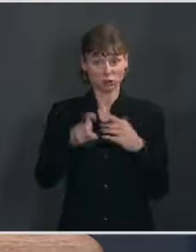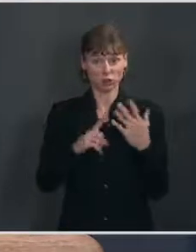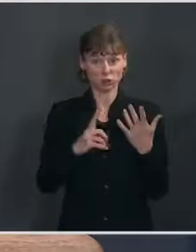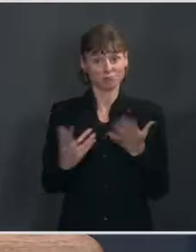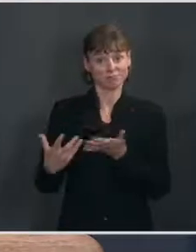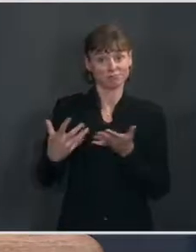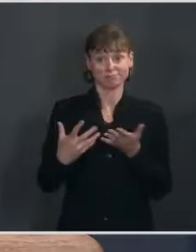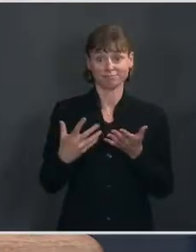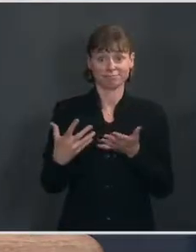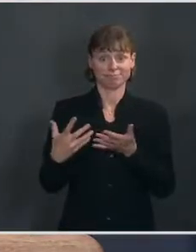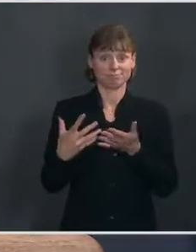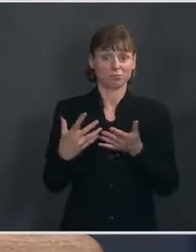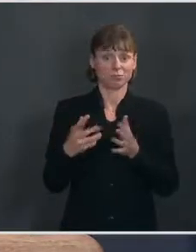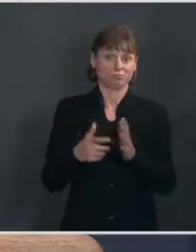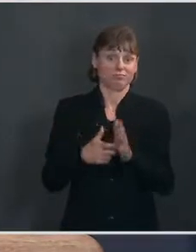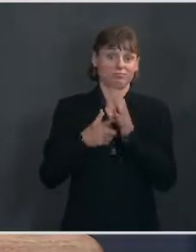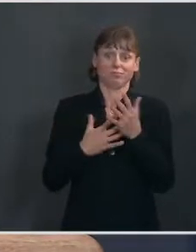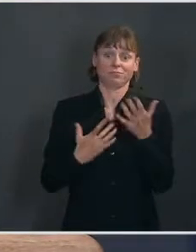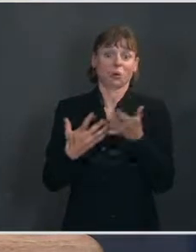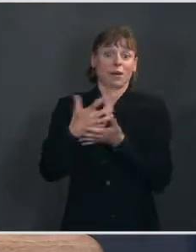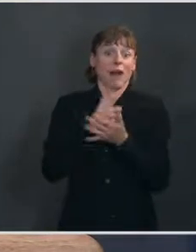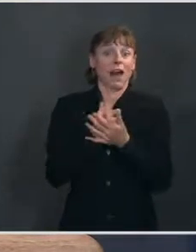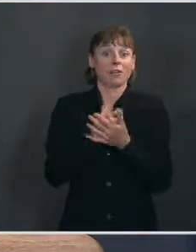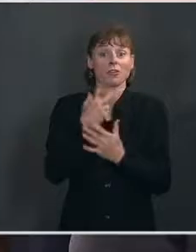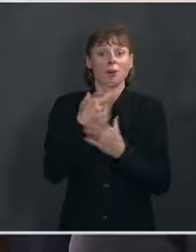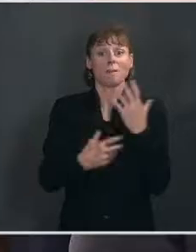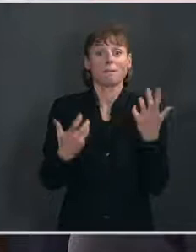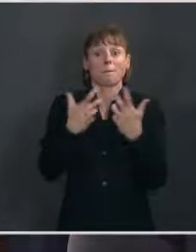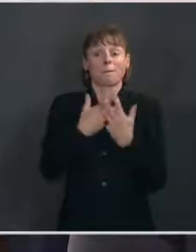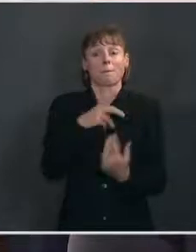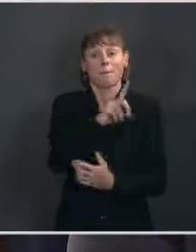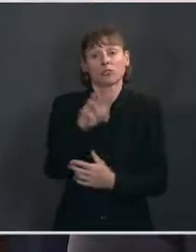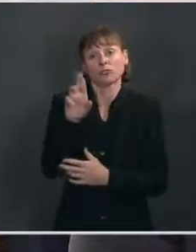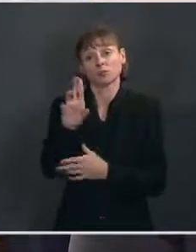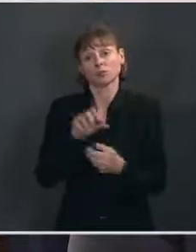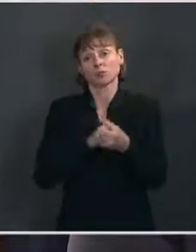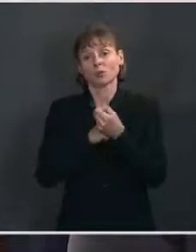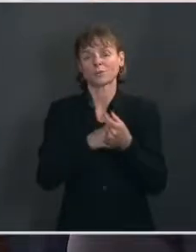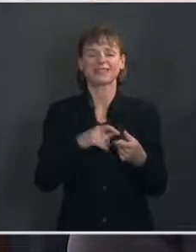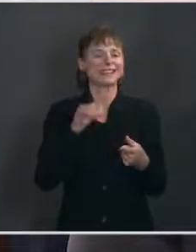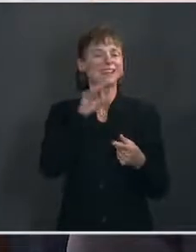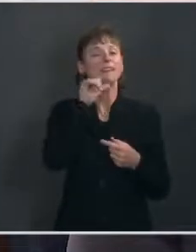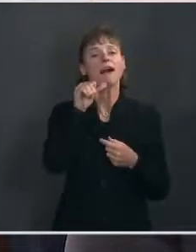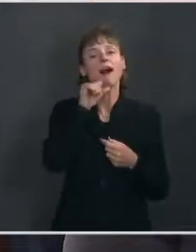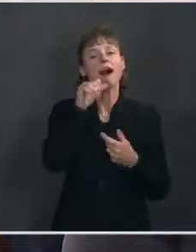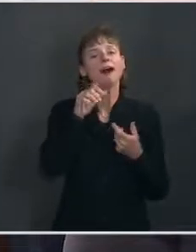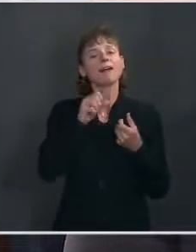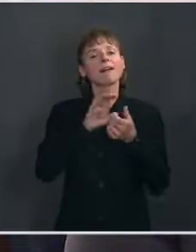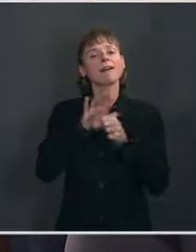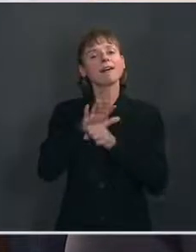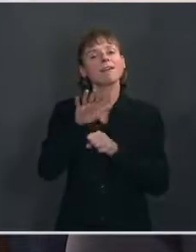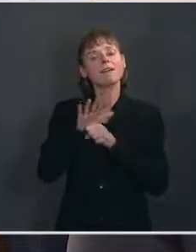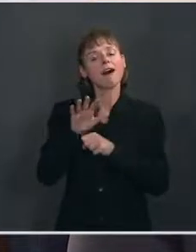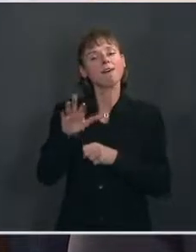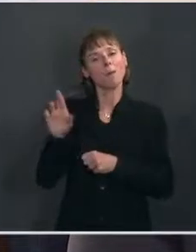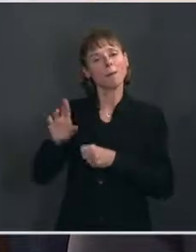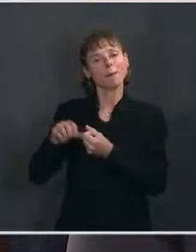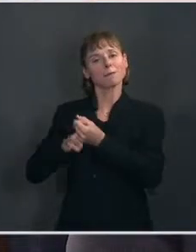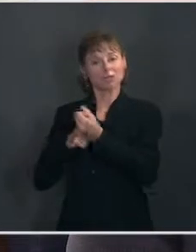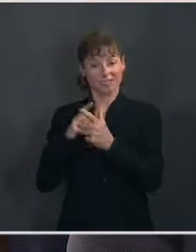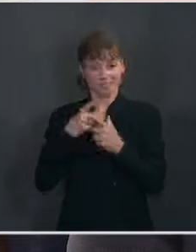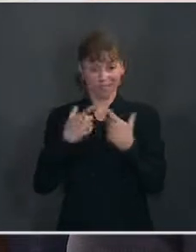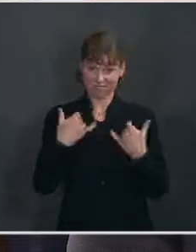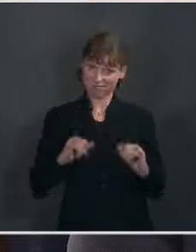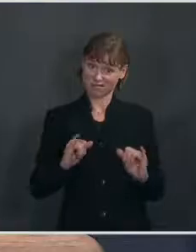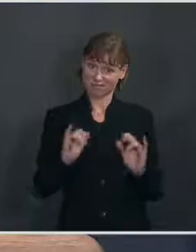So based on the polling you cited, if there's not enough Republican support in Congress, would that be considered bipartisan based on the measures he's